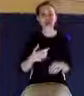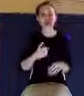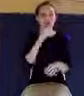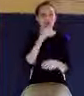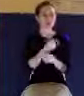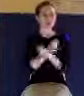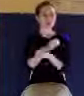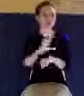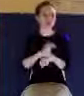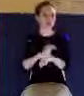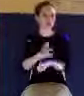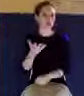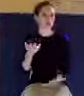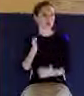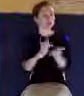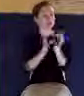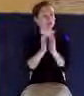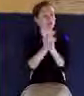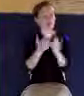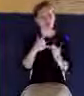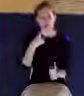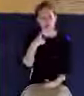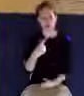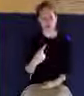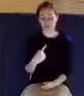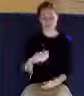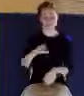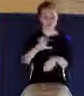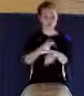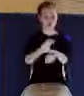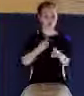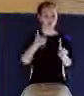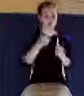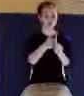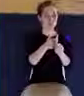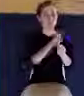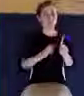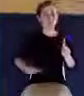Well, the Bible says the church is the bride of Christ.